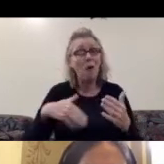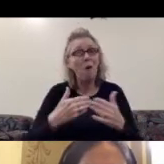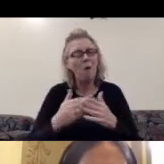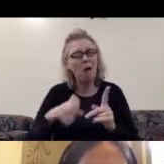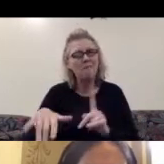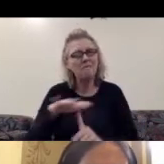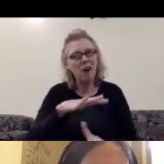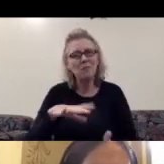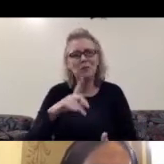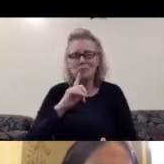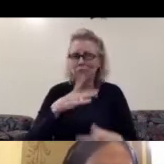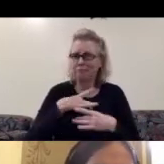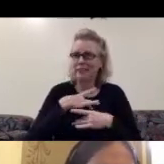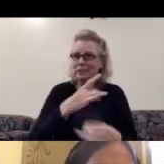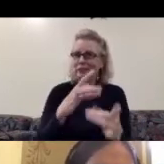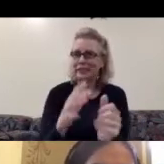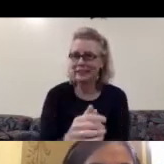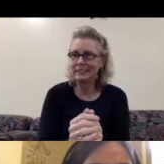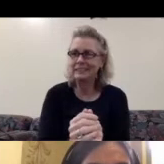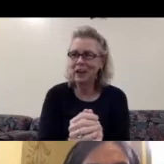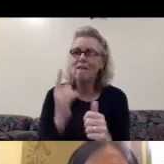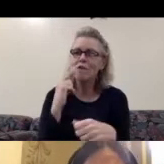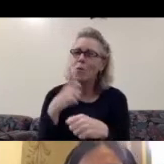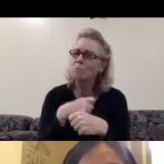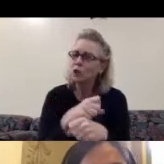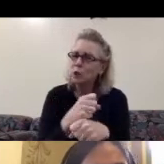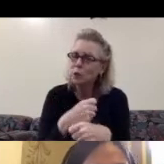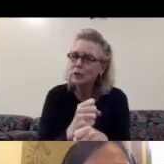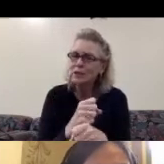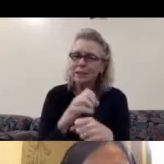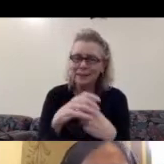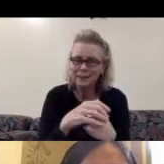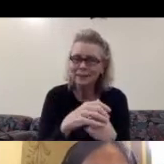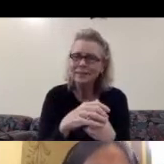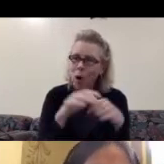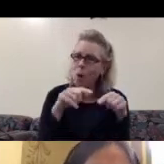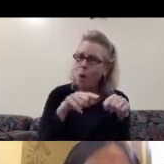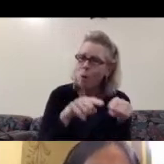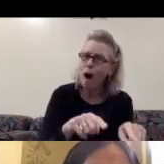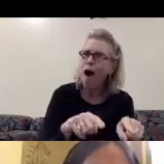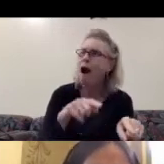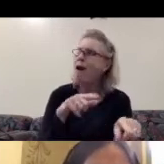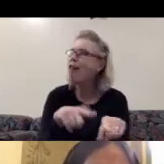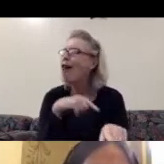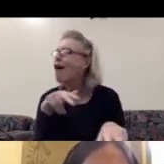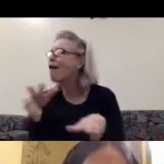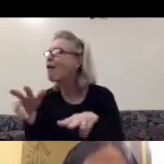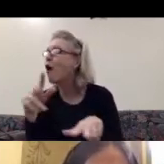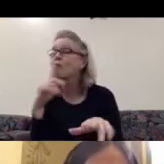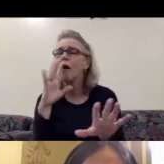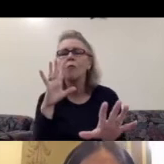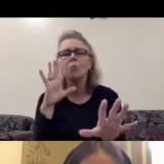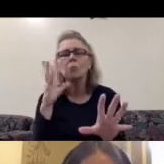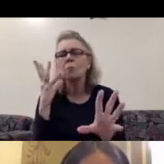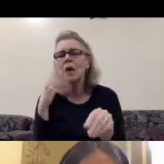inspiration for producing while doing long walks. It was a paradise in all the meaning